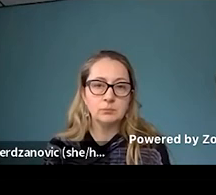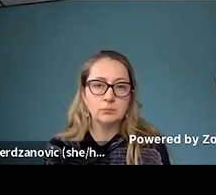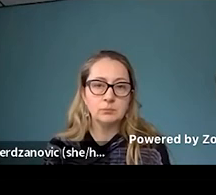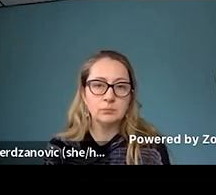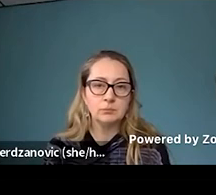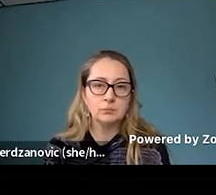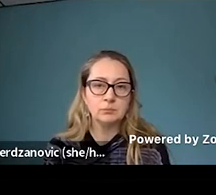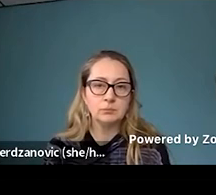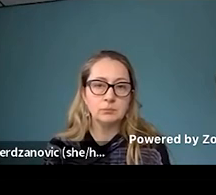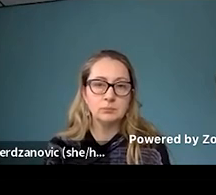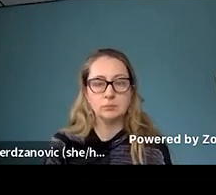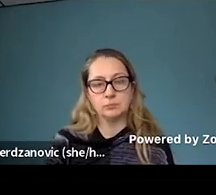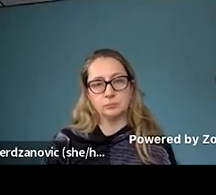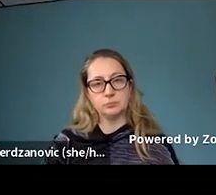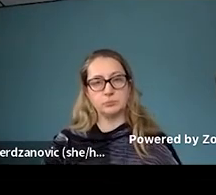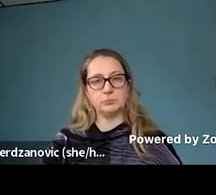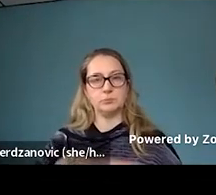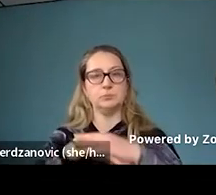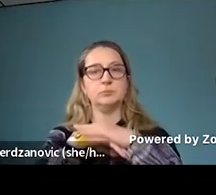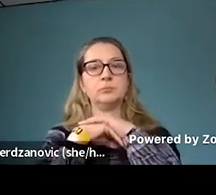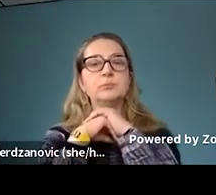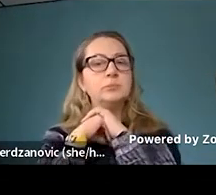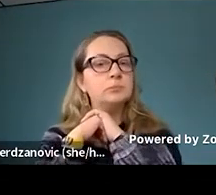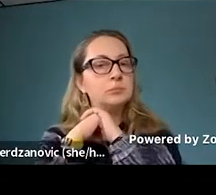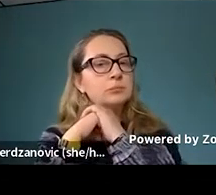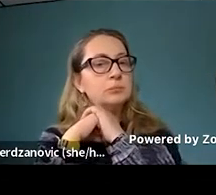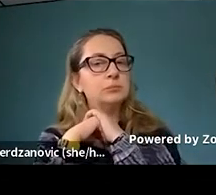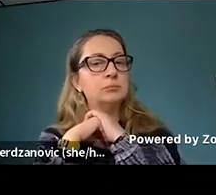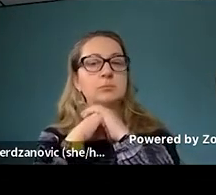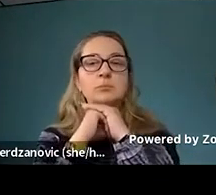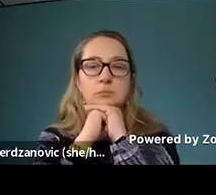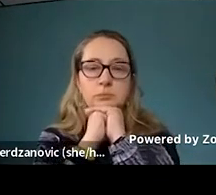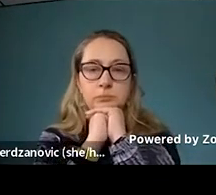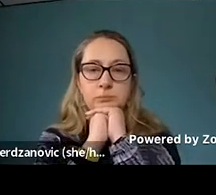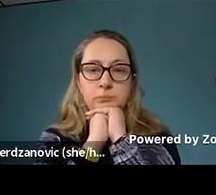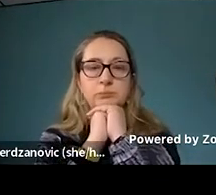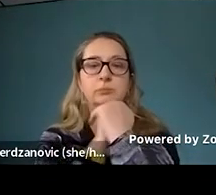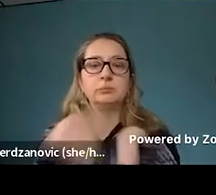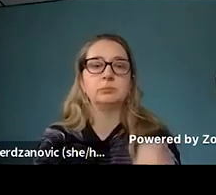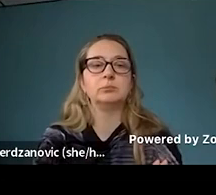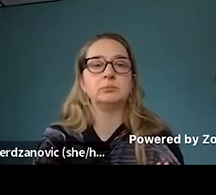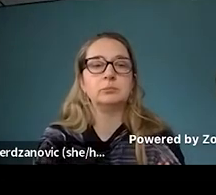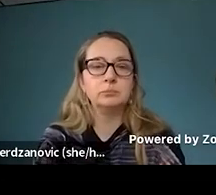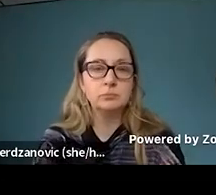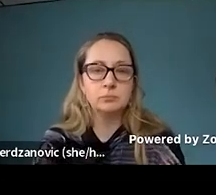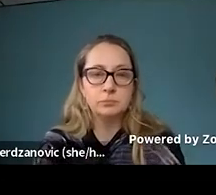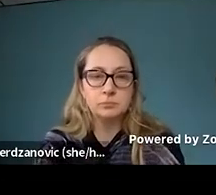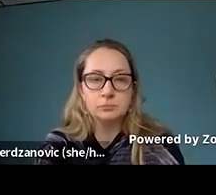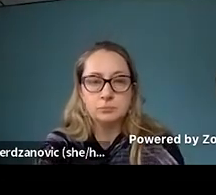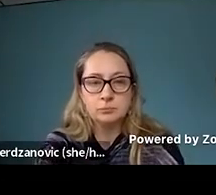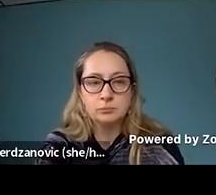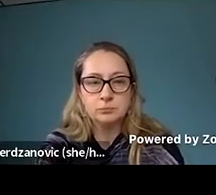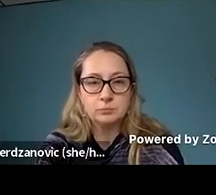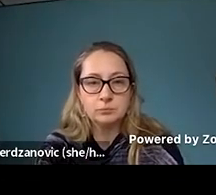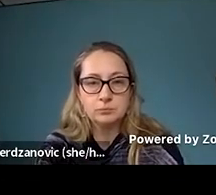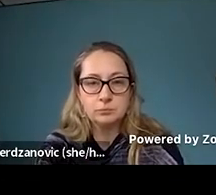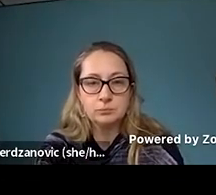in such a state or, um, grant funded organization could provide interpreters.